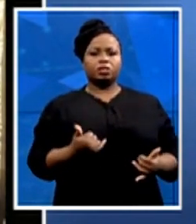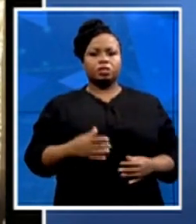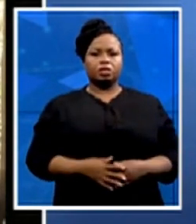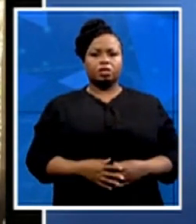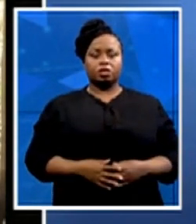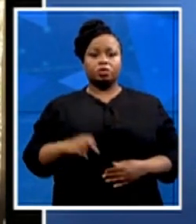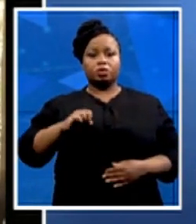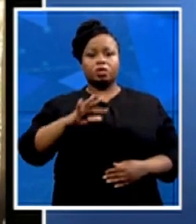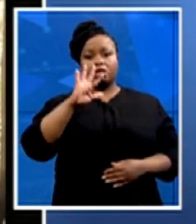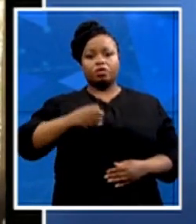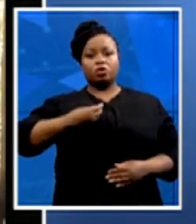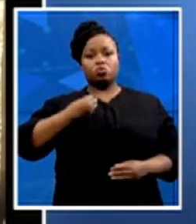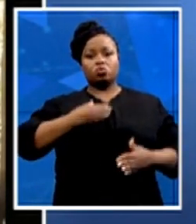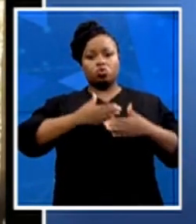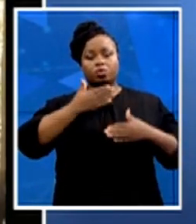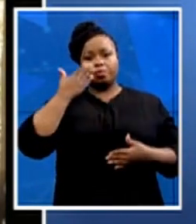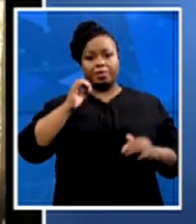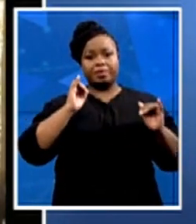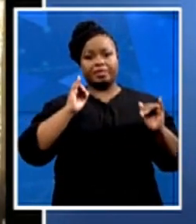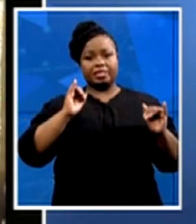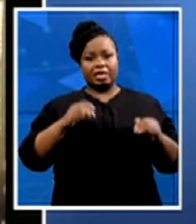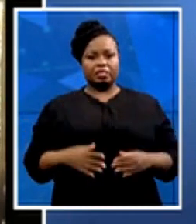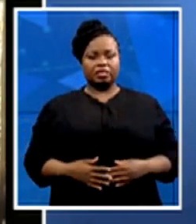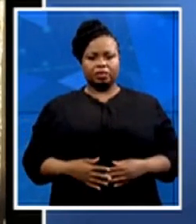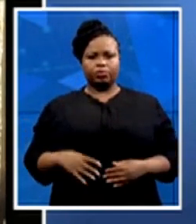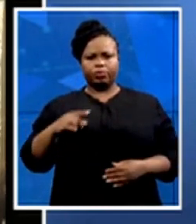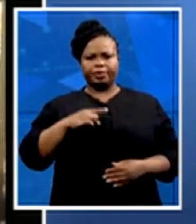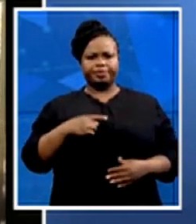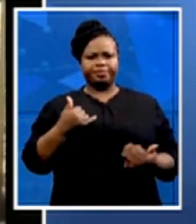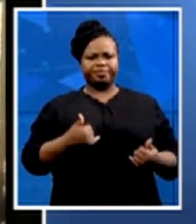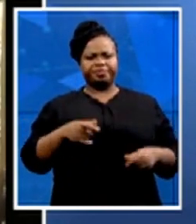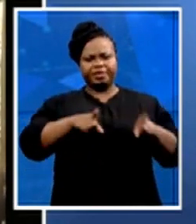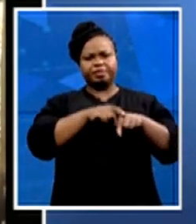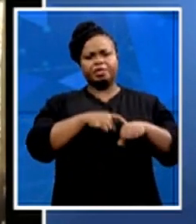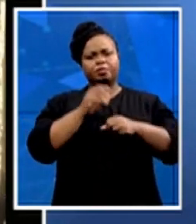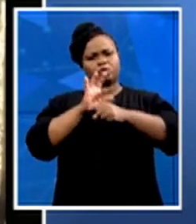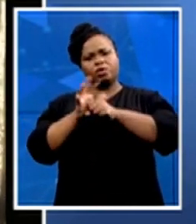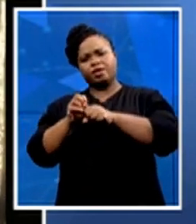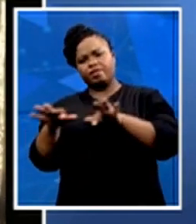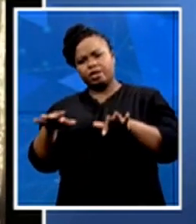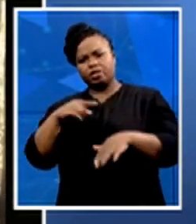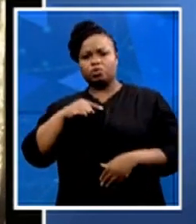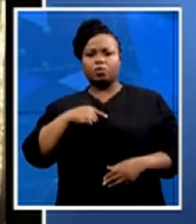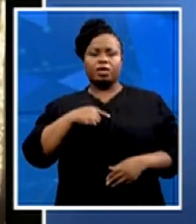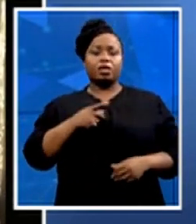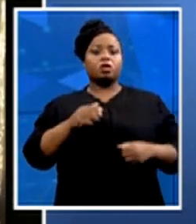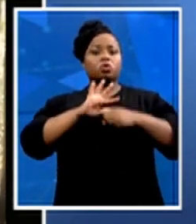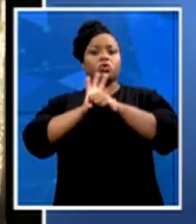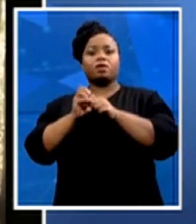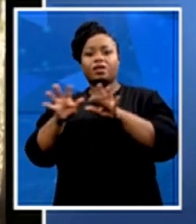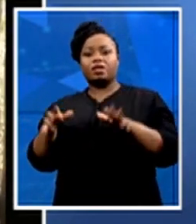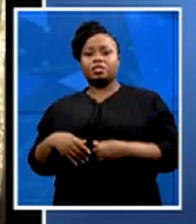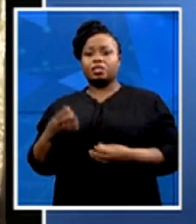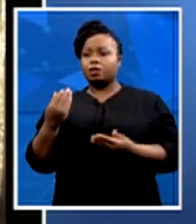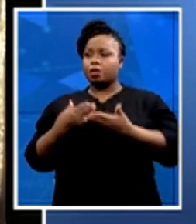it has taken the COVID-19 pandemic. When the pandemic came, lots of money was made available. You had relief